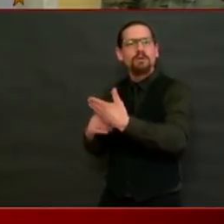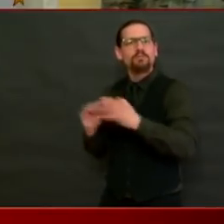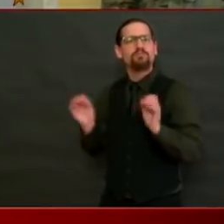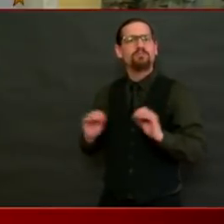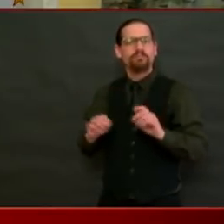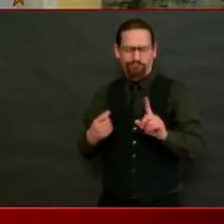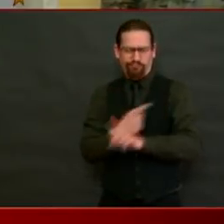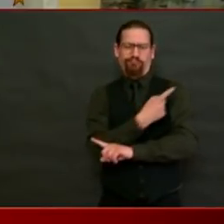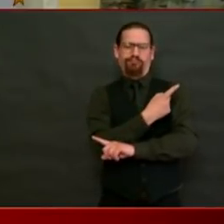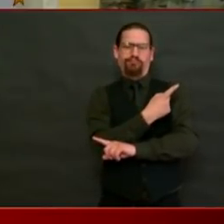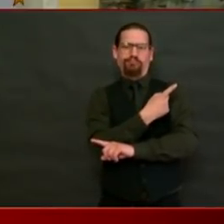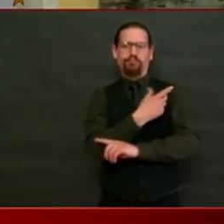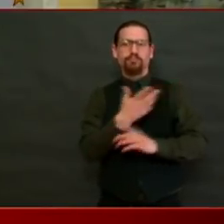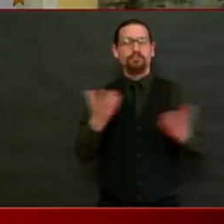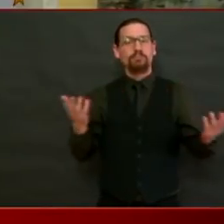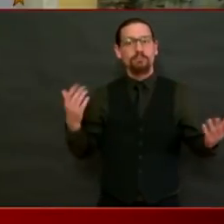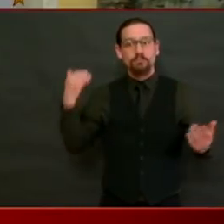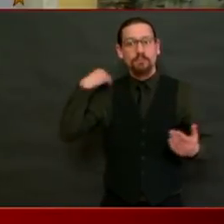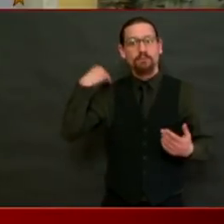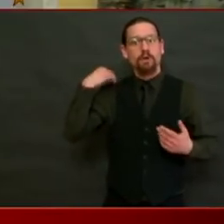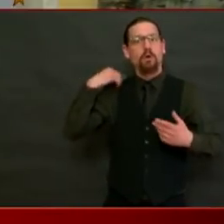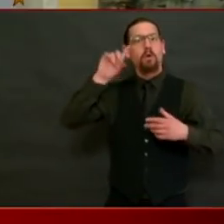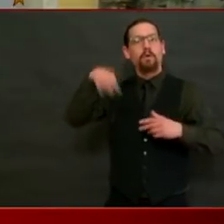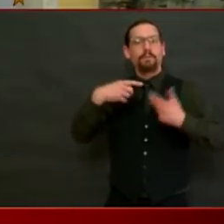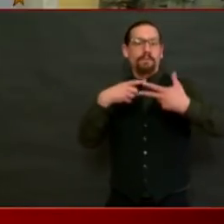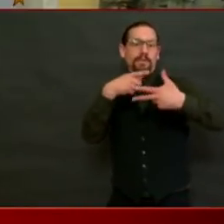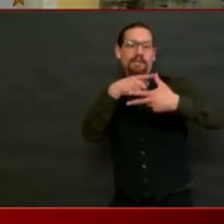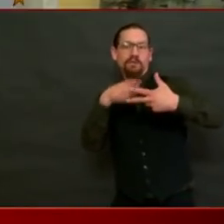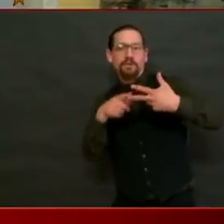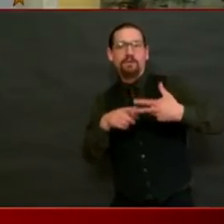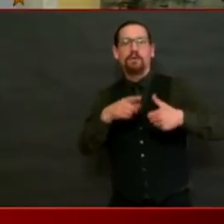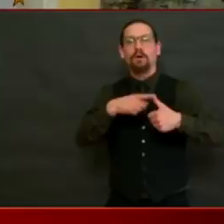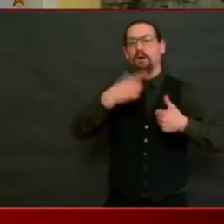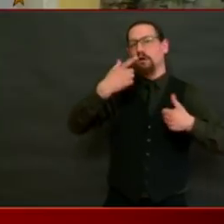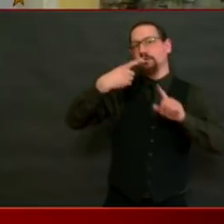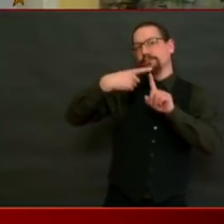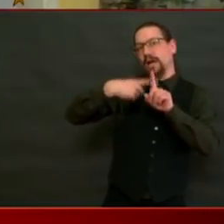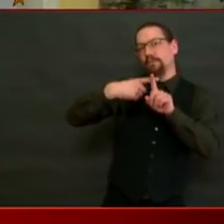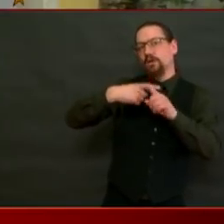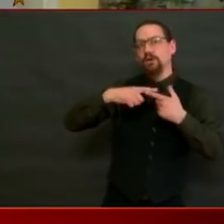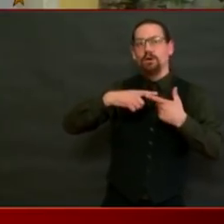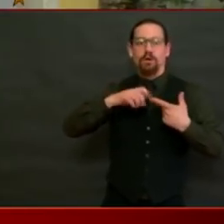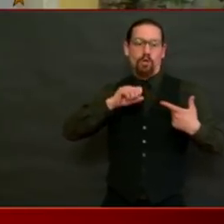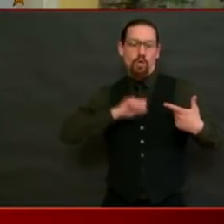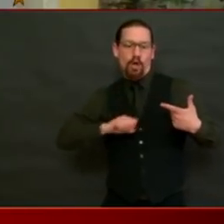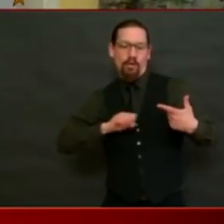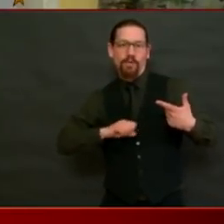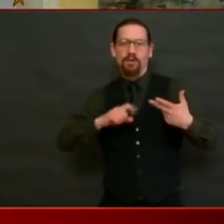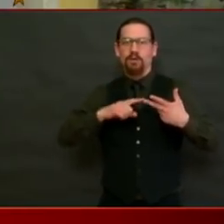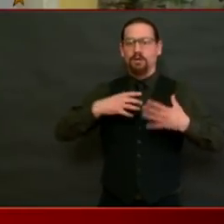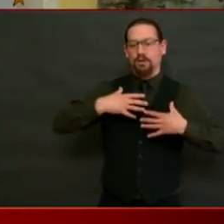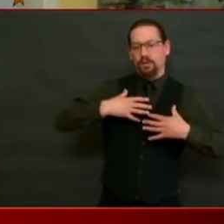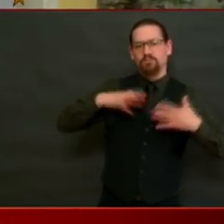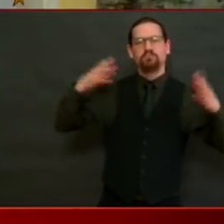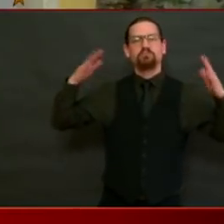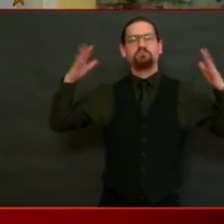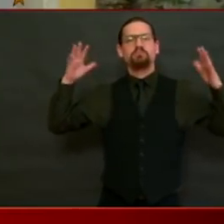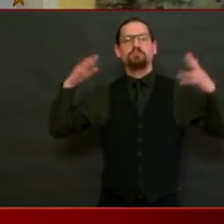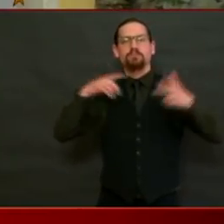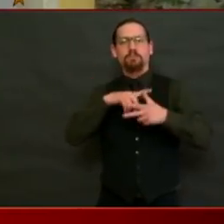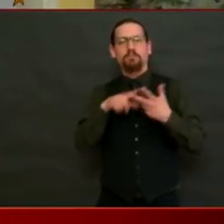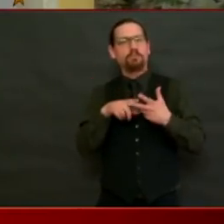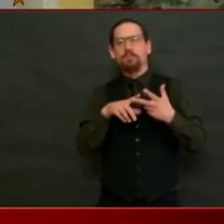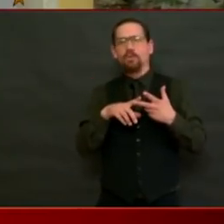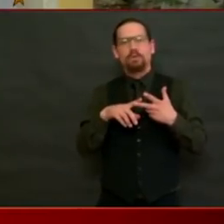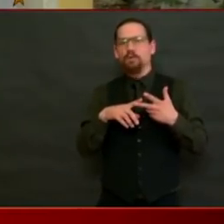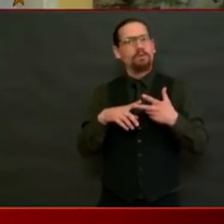you will just have fever and cough or sore throat with respiratory viral illnesses, and we are seeing that